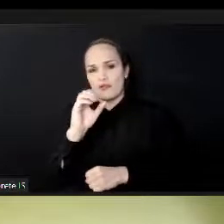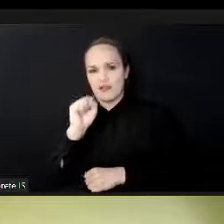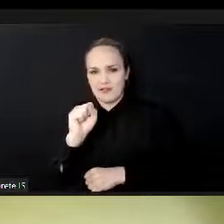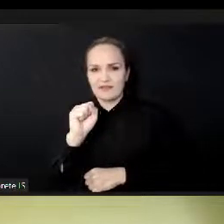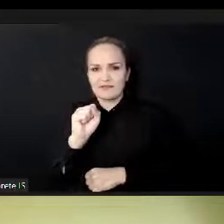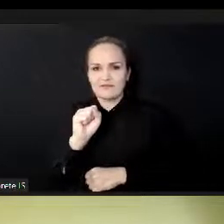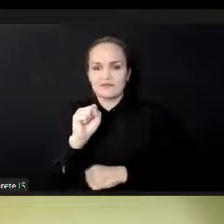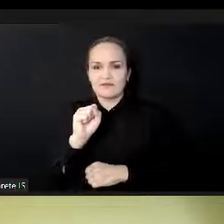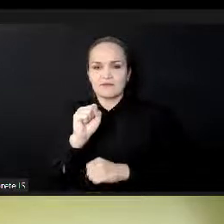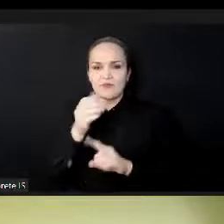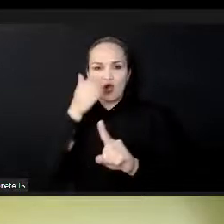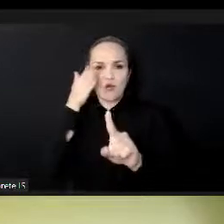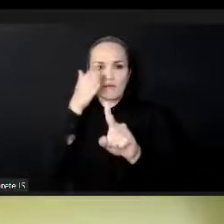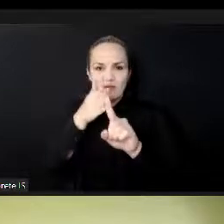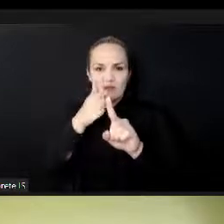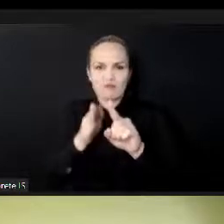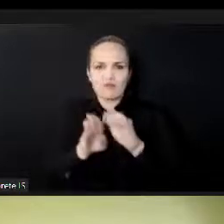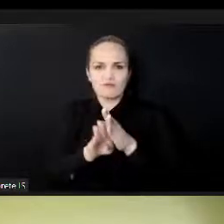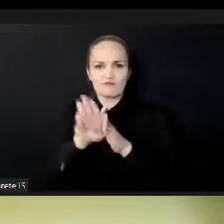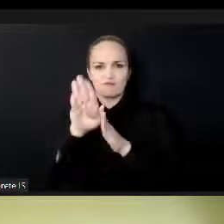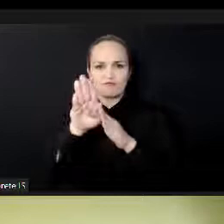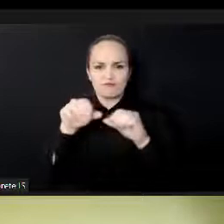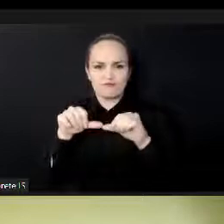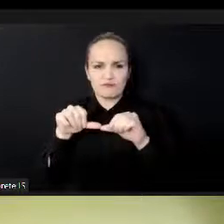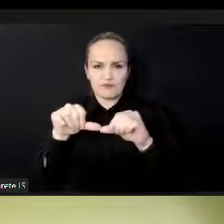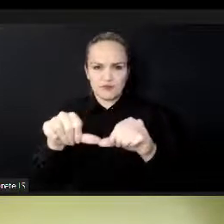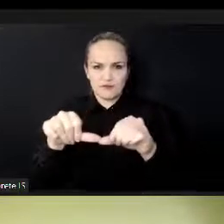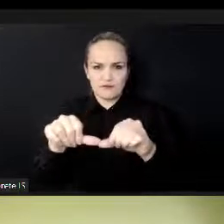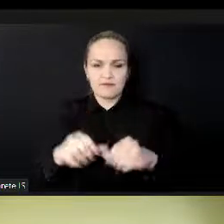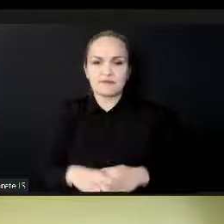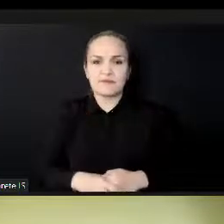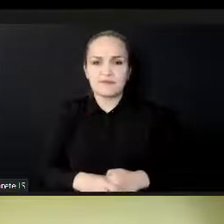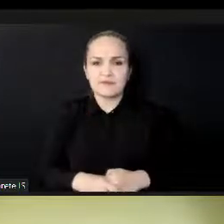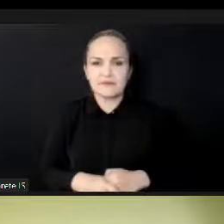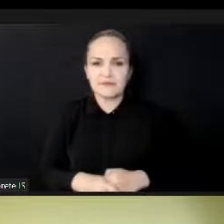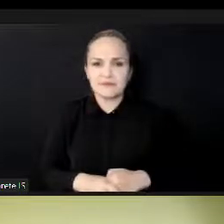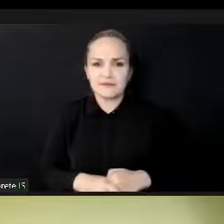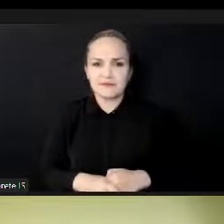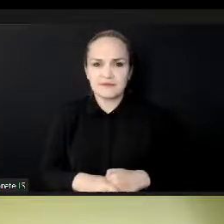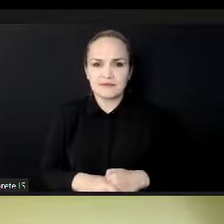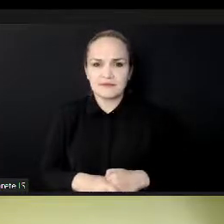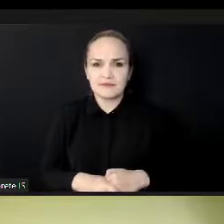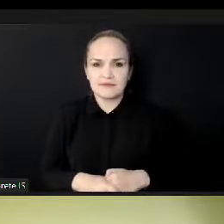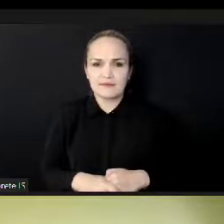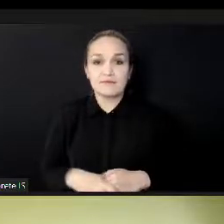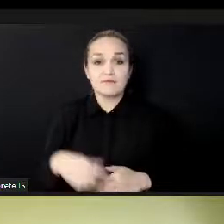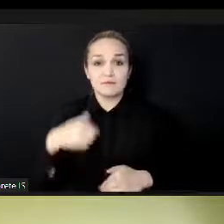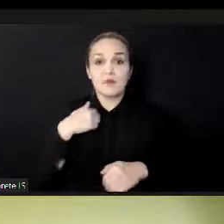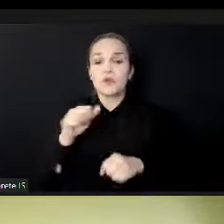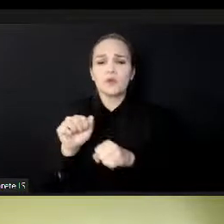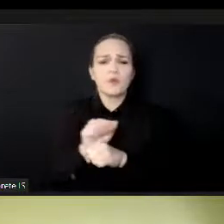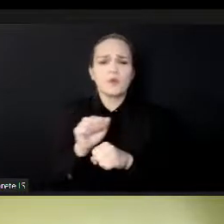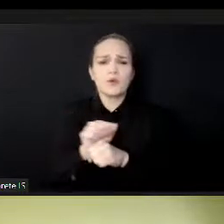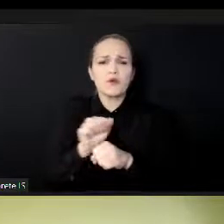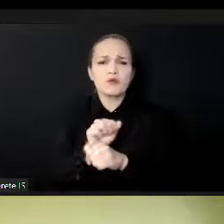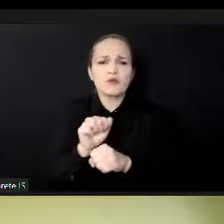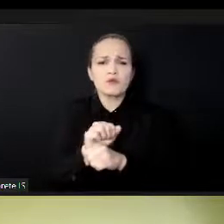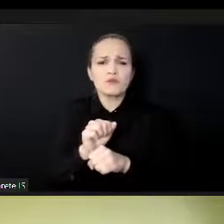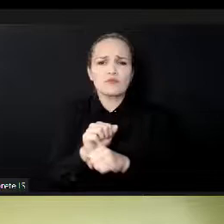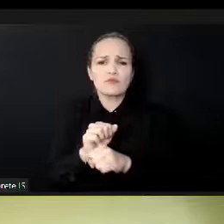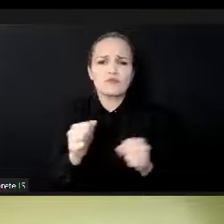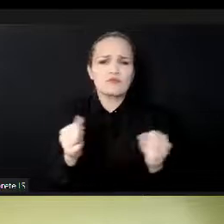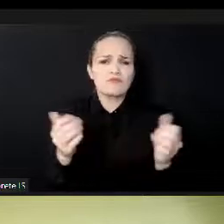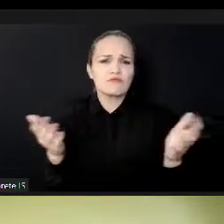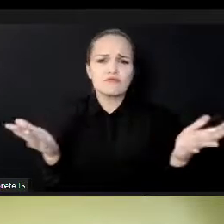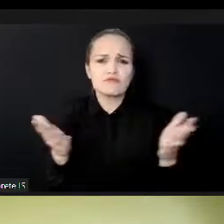main areas of work in this field, particularly leading one OMC group, an open method